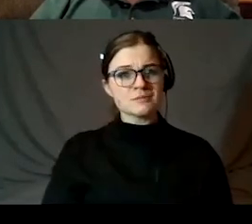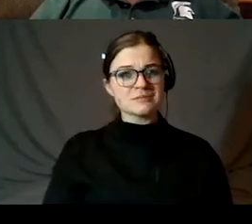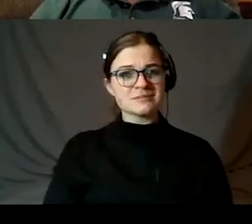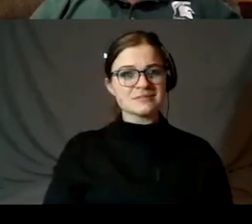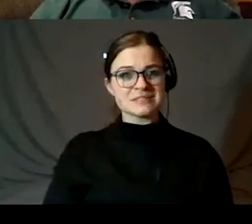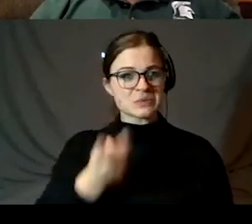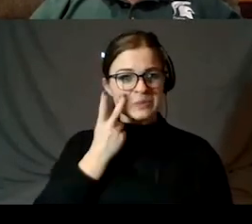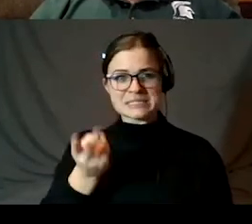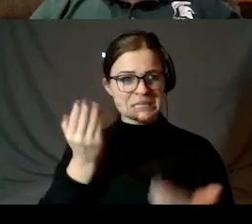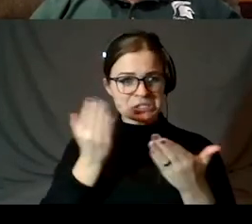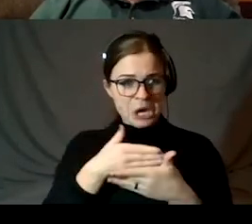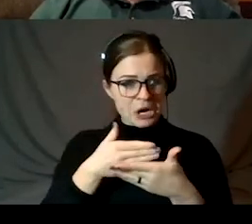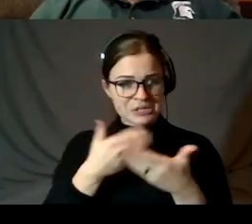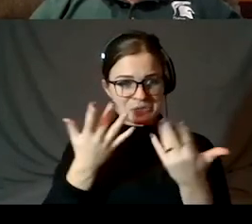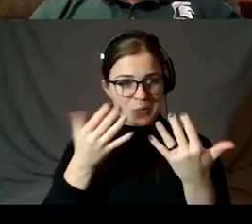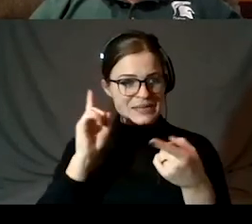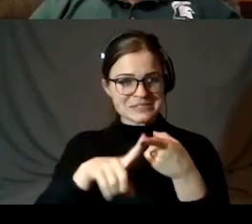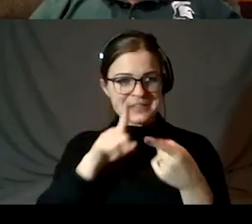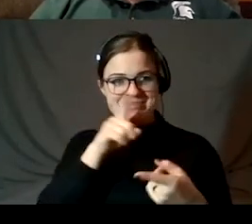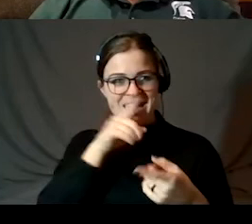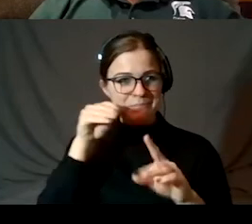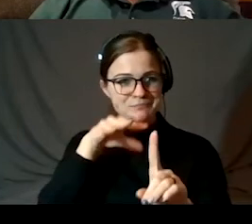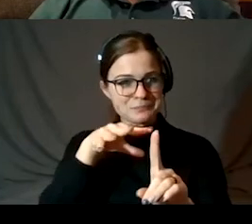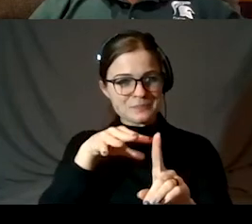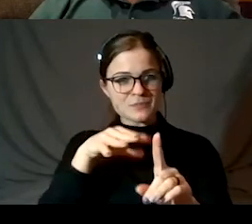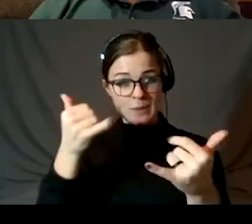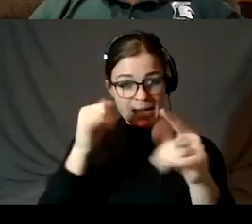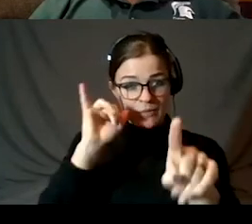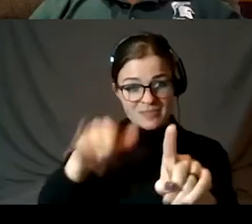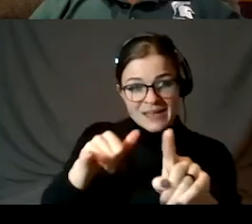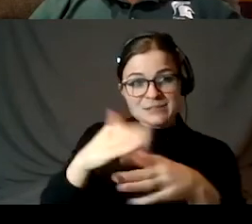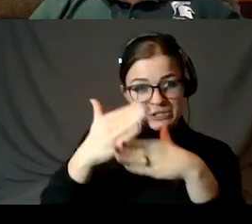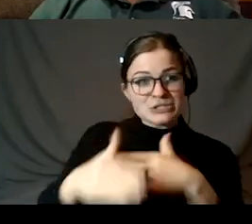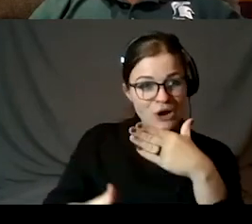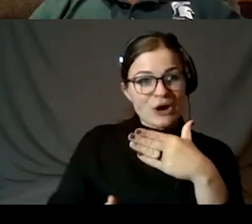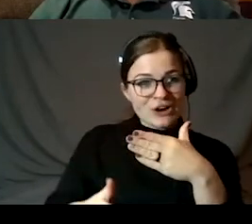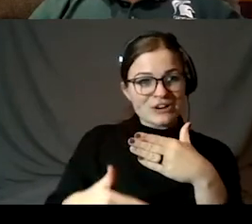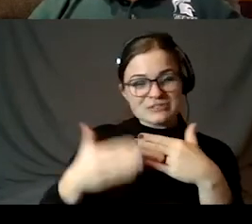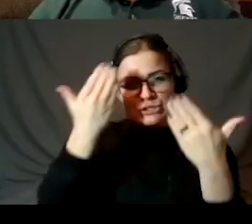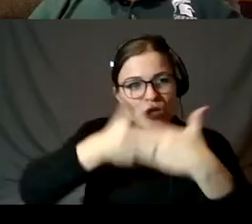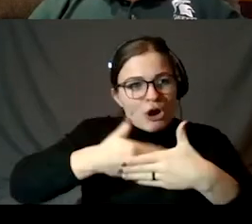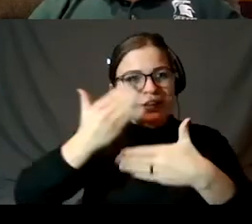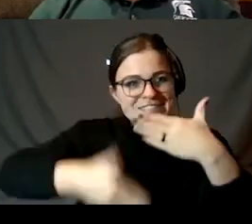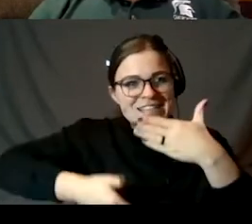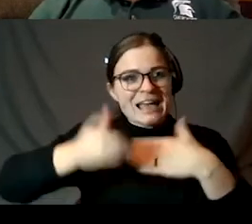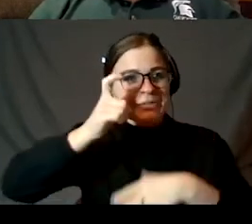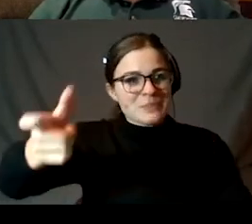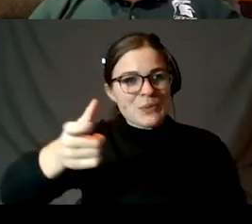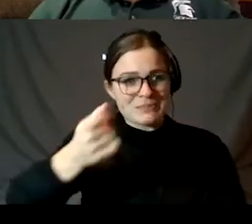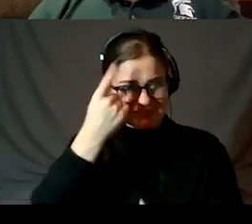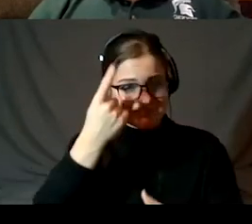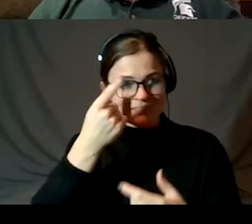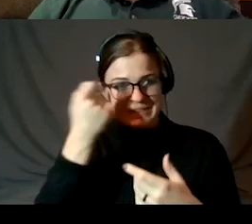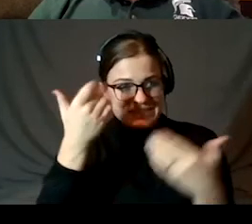side. You just wait till it's lit. Right now, this is the dark side of the moon. Make sense? Because it's dark. But in a few days,